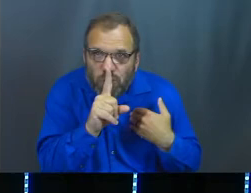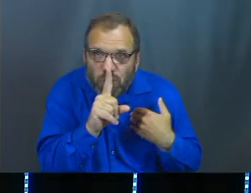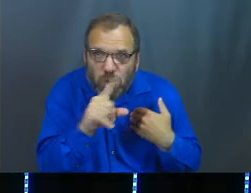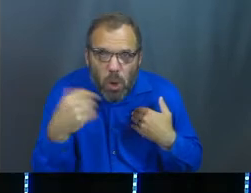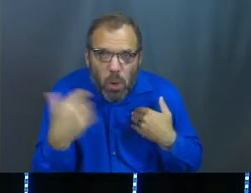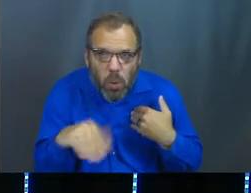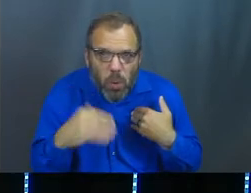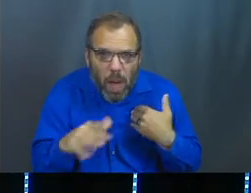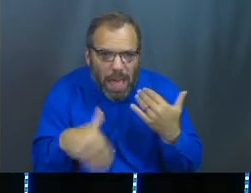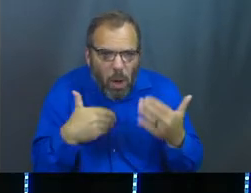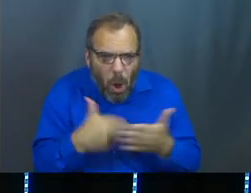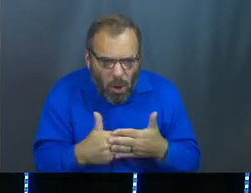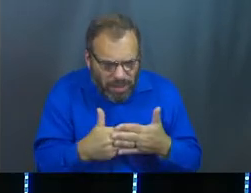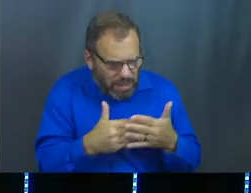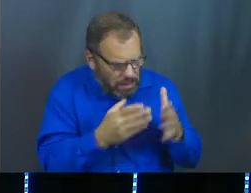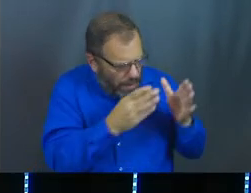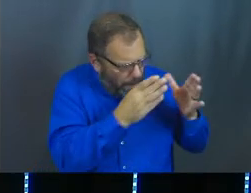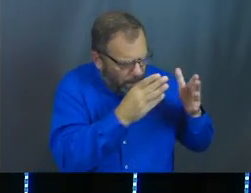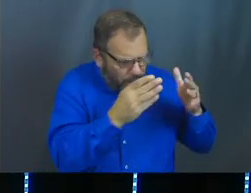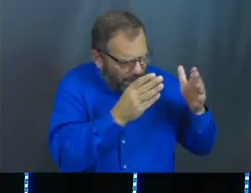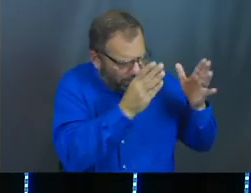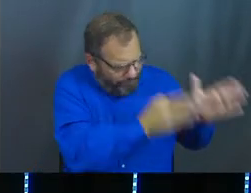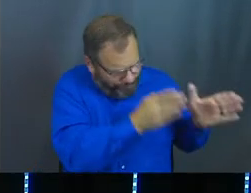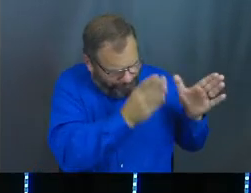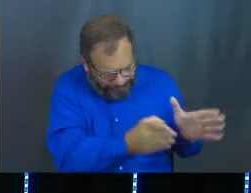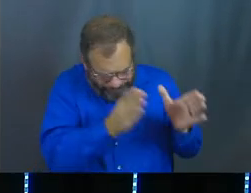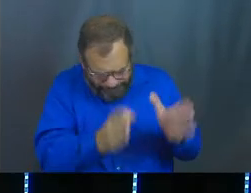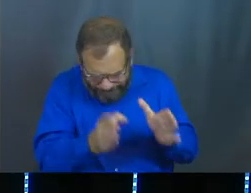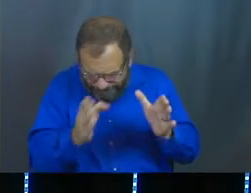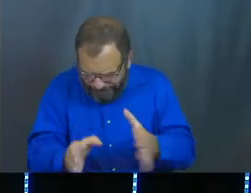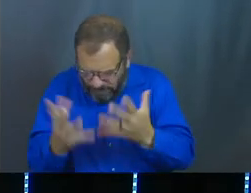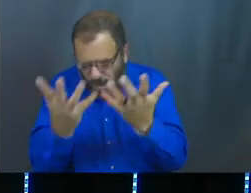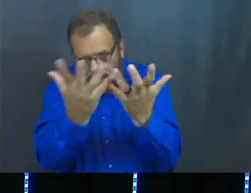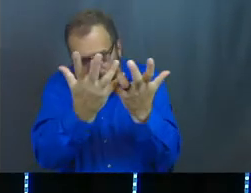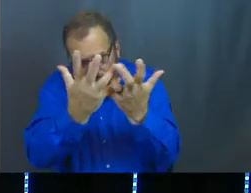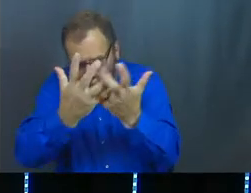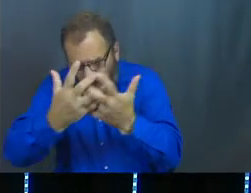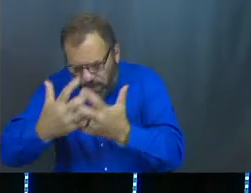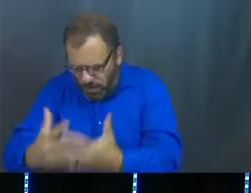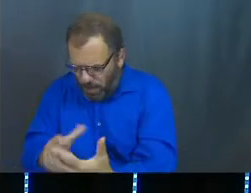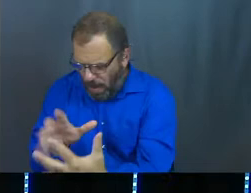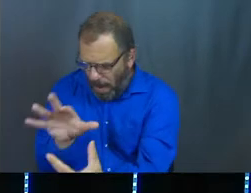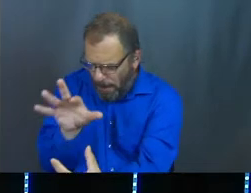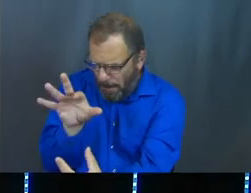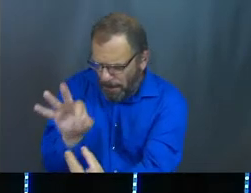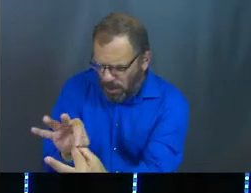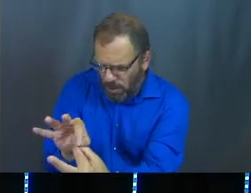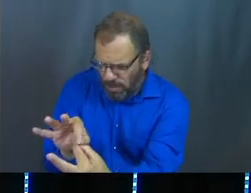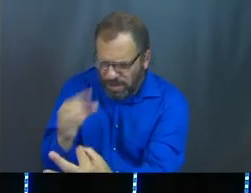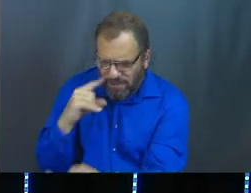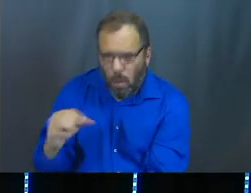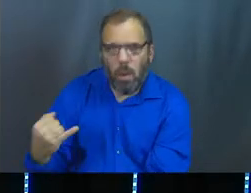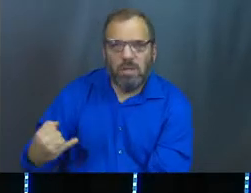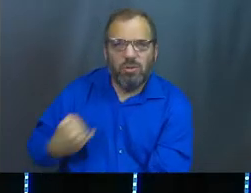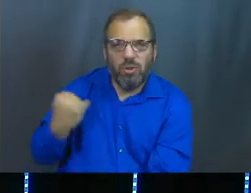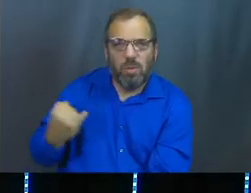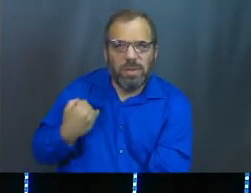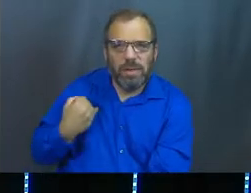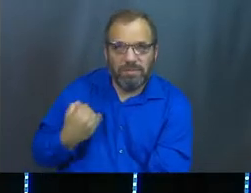massive threads going on all over the place that he's going to bring together and tie a nice little bow on for Joseph.